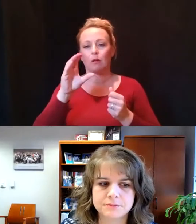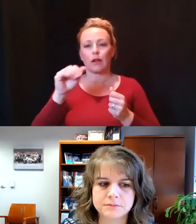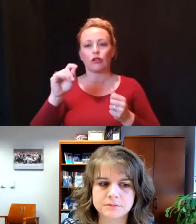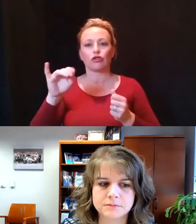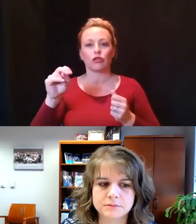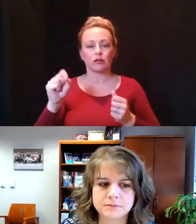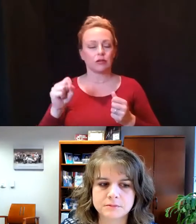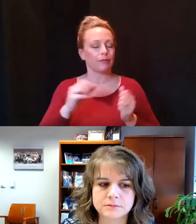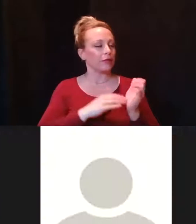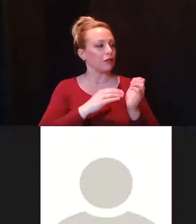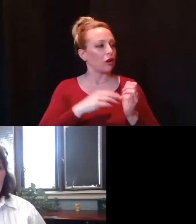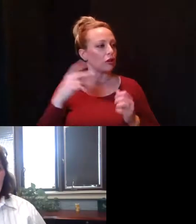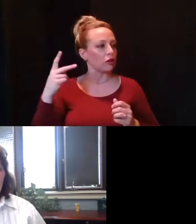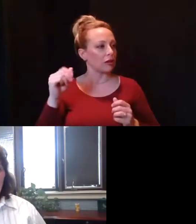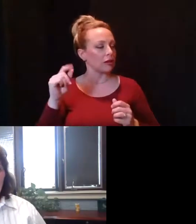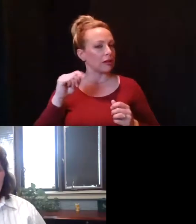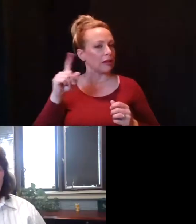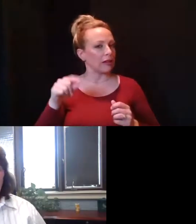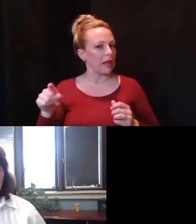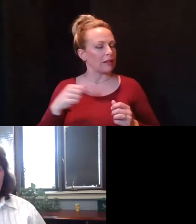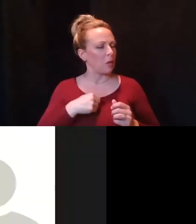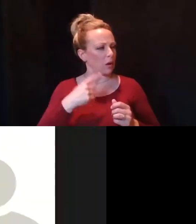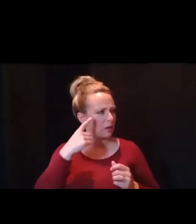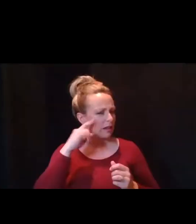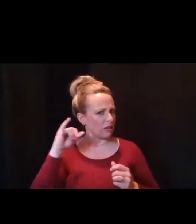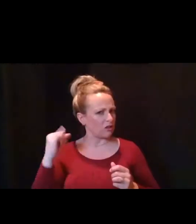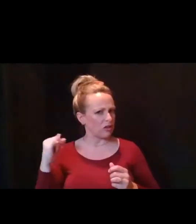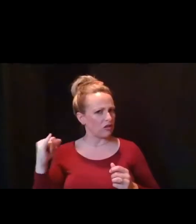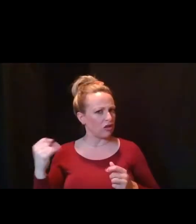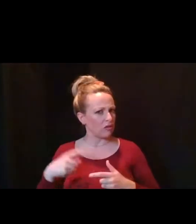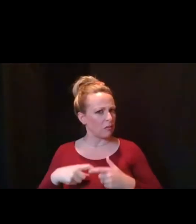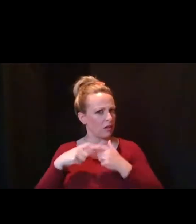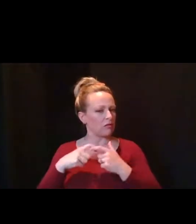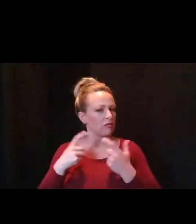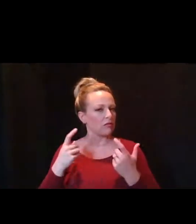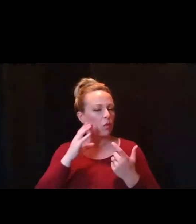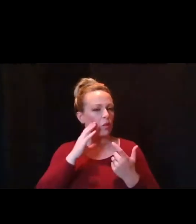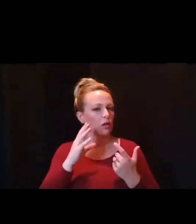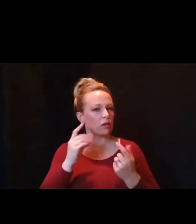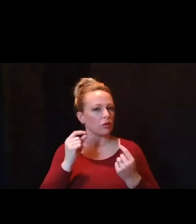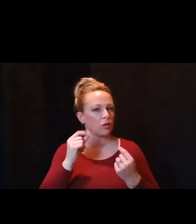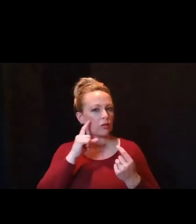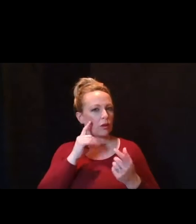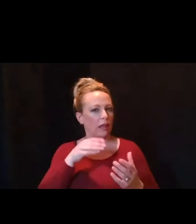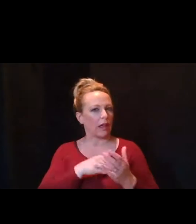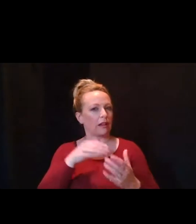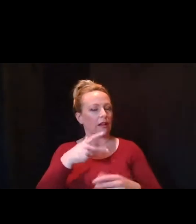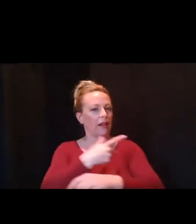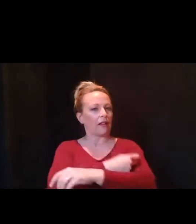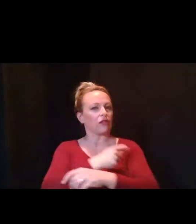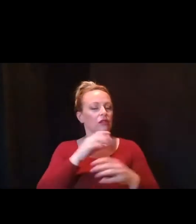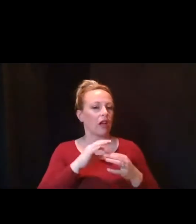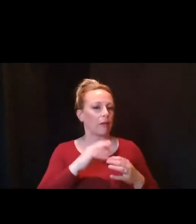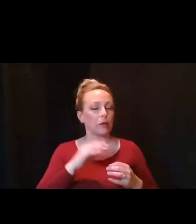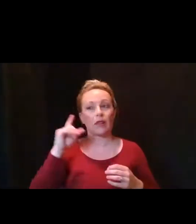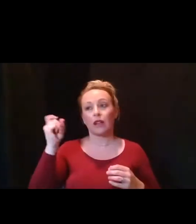Dr. Katz, next question for you. What do you think this Johnson & Johnson pause does for the anti-vaxxers arguments? We're seeing comments like the